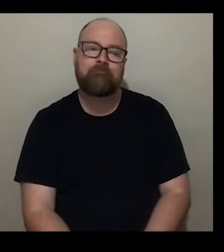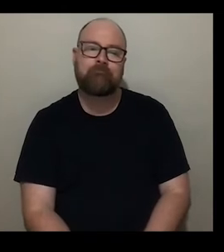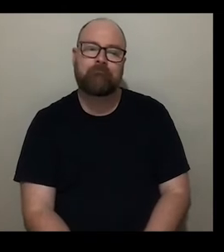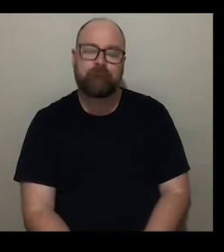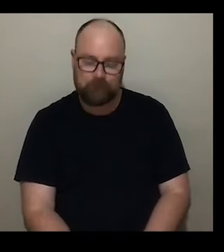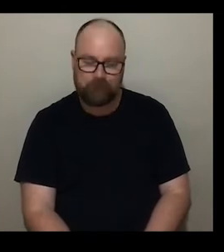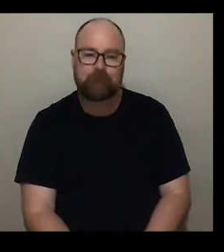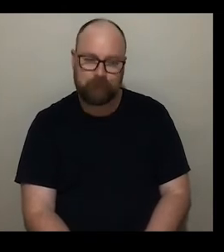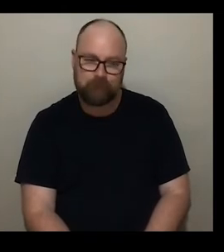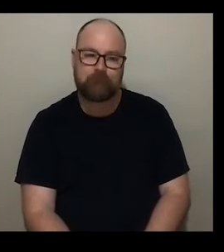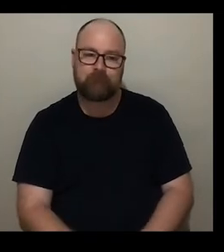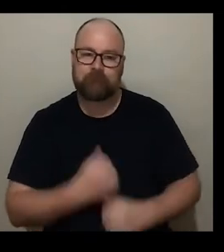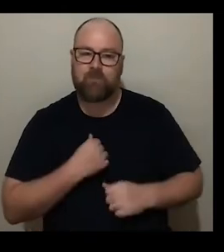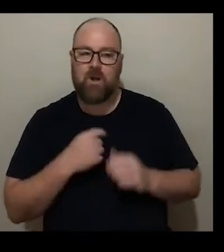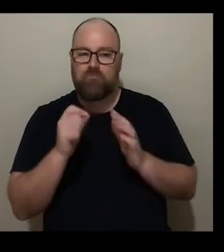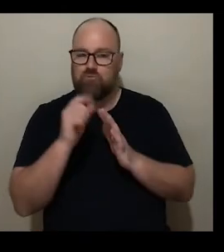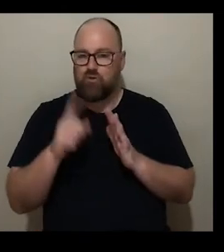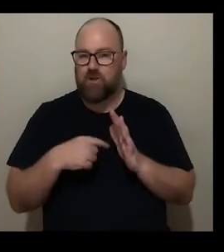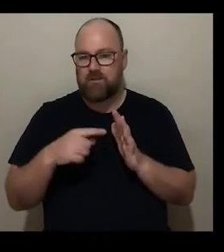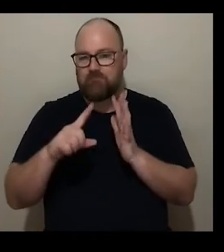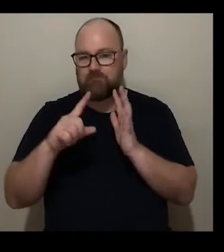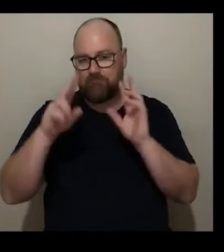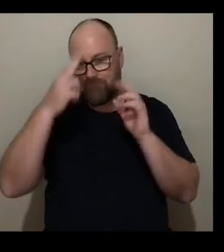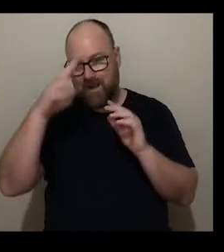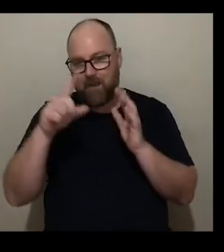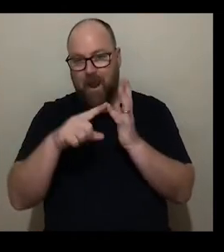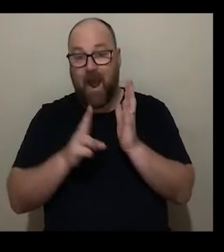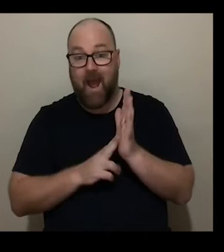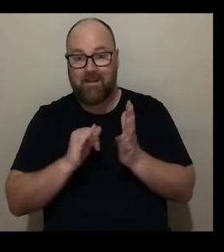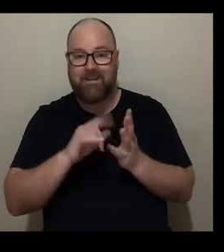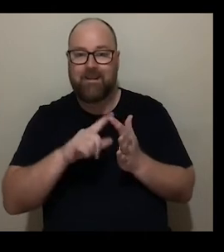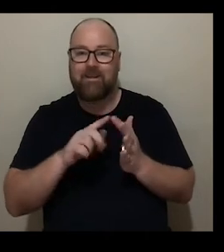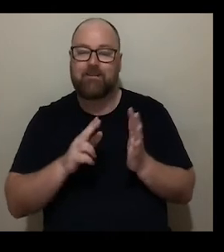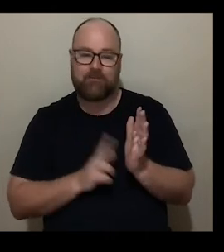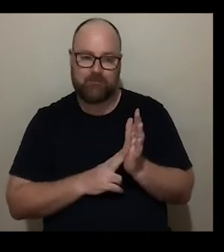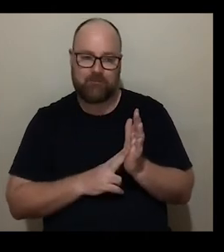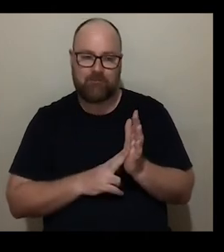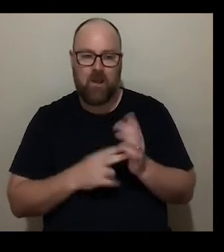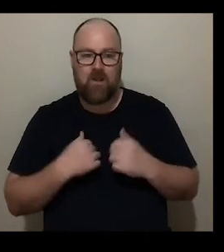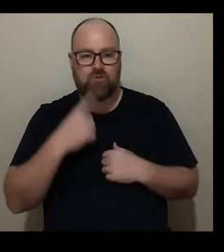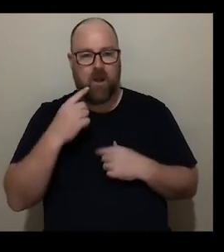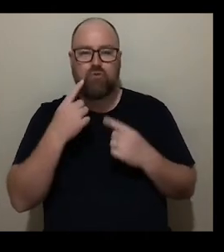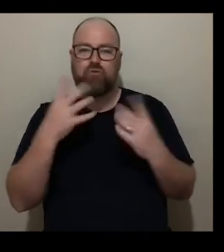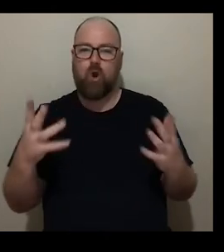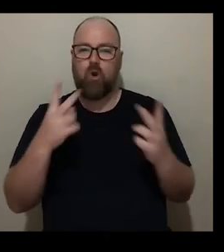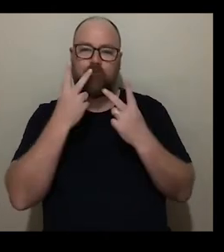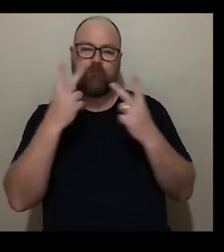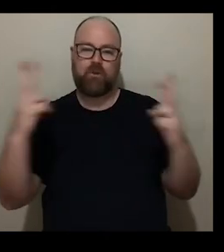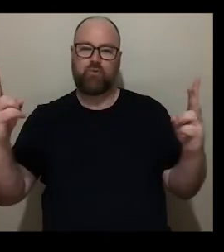is at the heart of it is about um trying to find visual language to illustrate